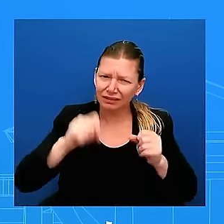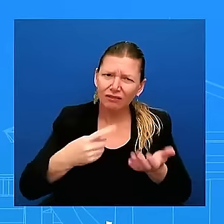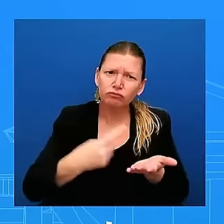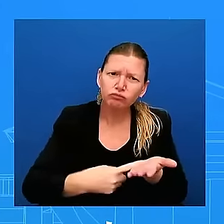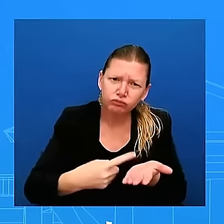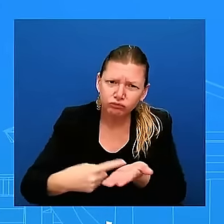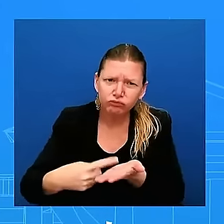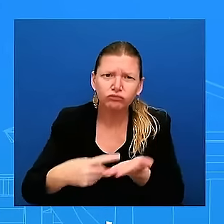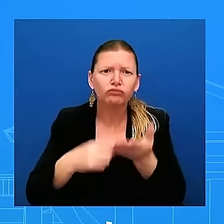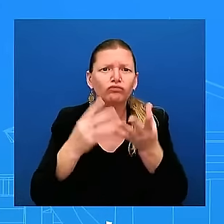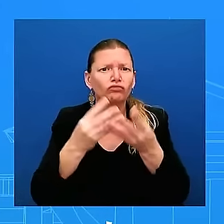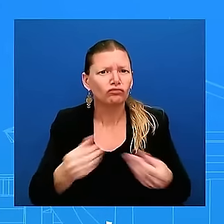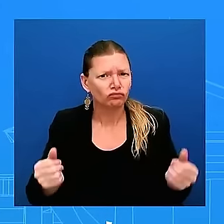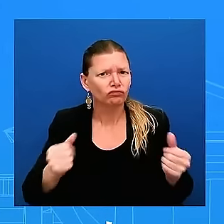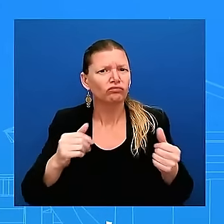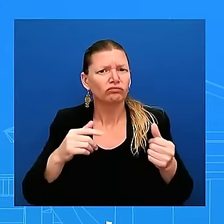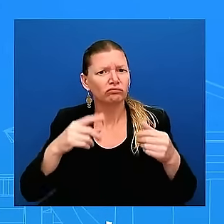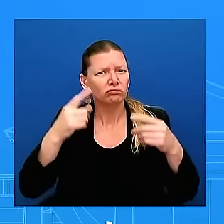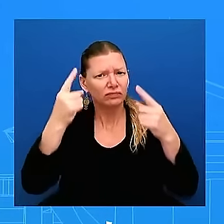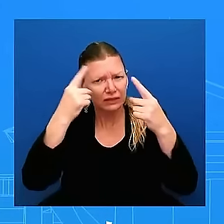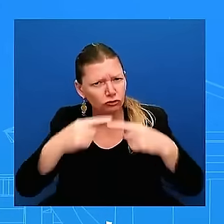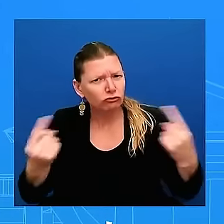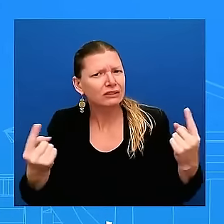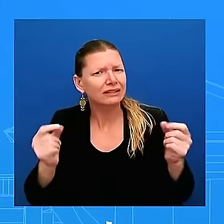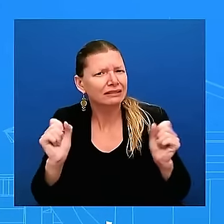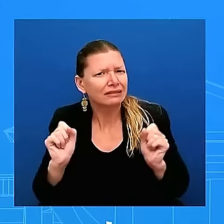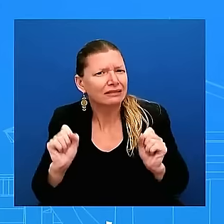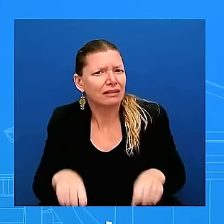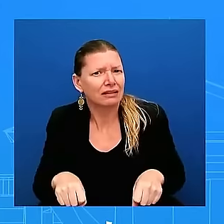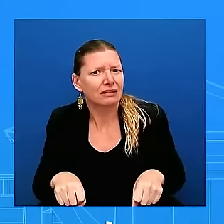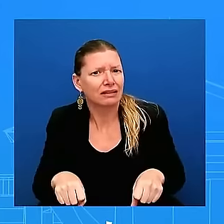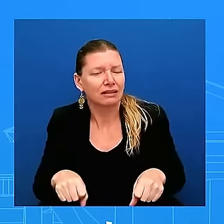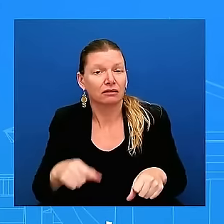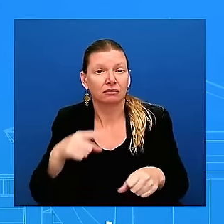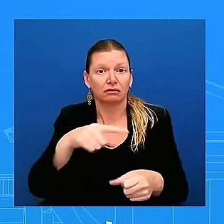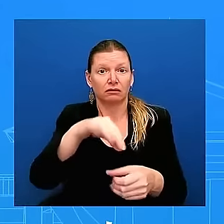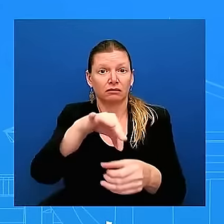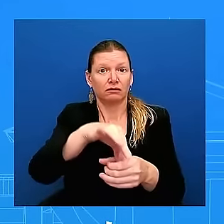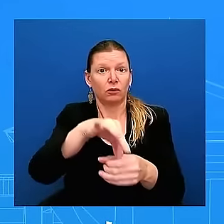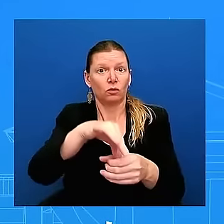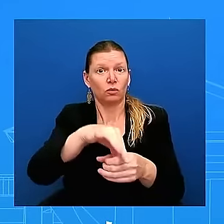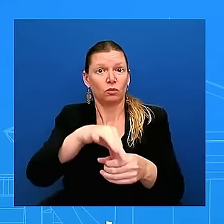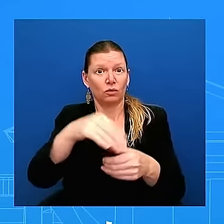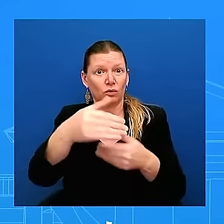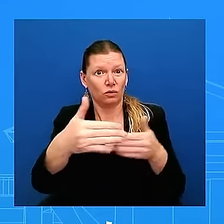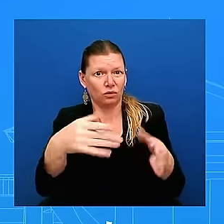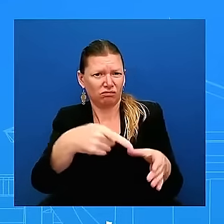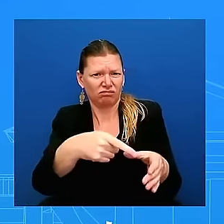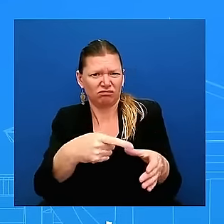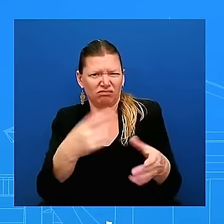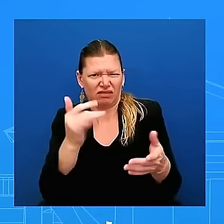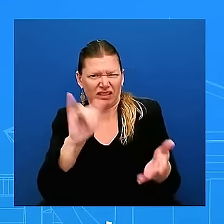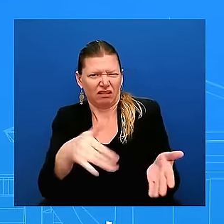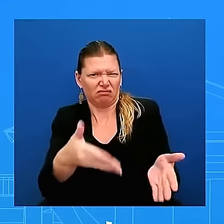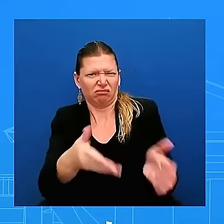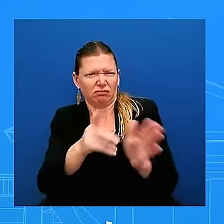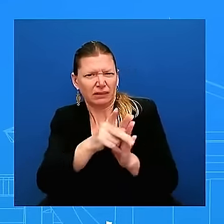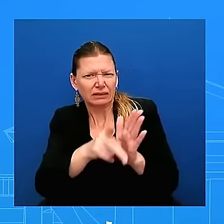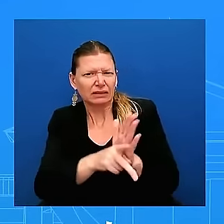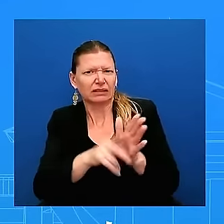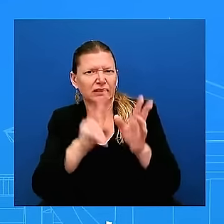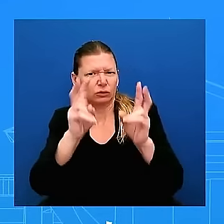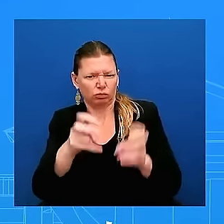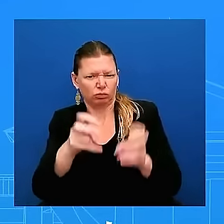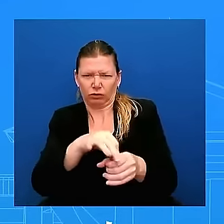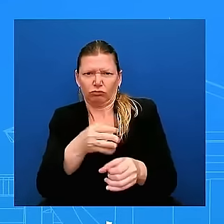and issues that is okay it is important that we have differences there but when it comes to political violence we have